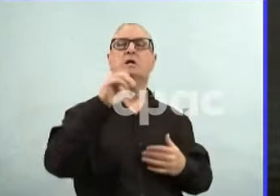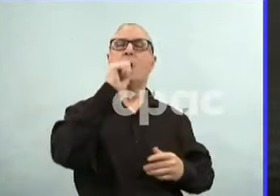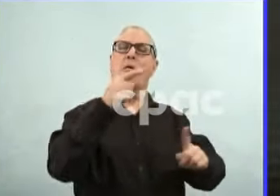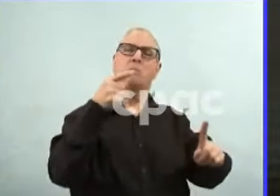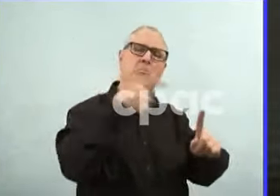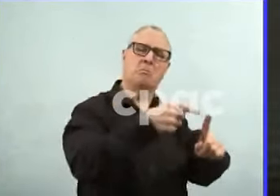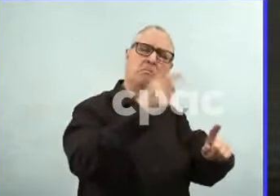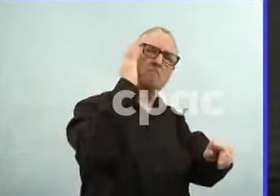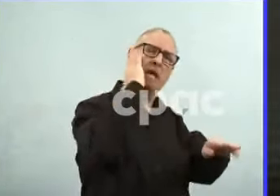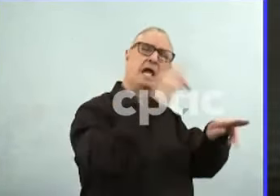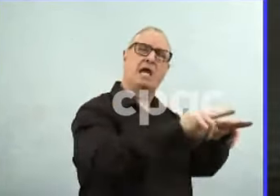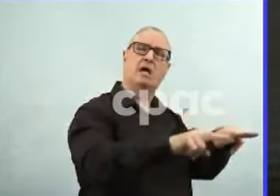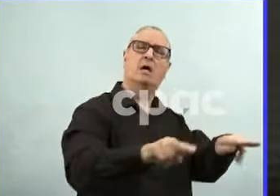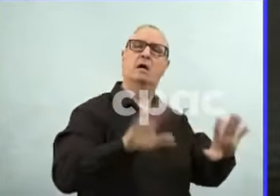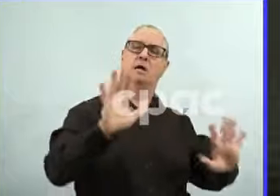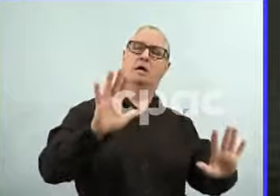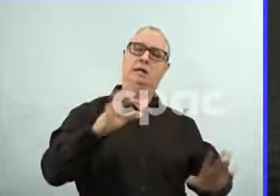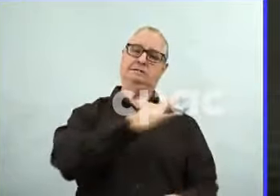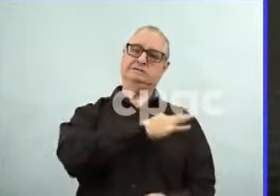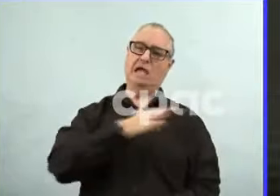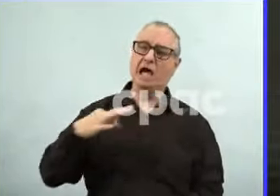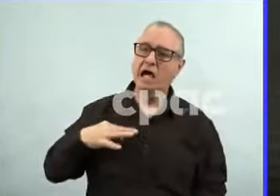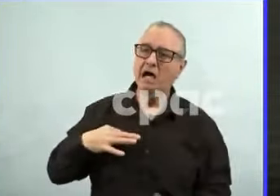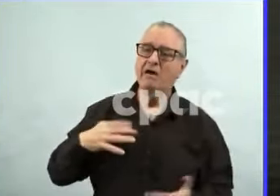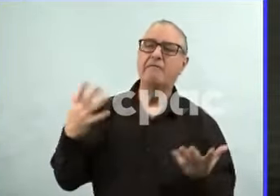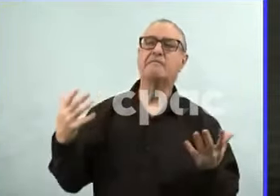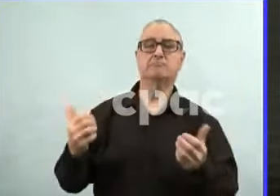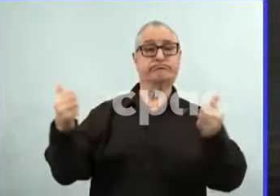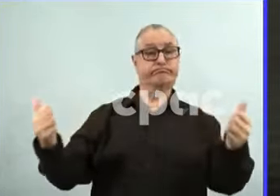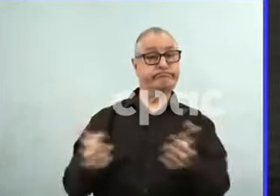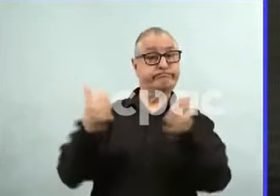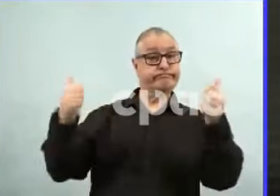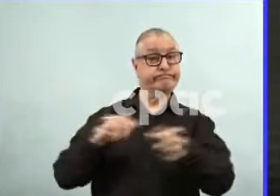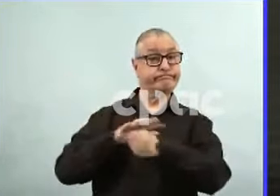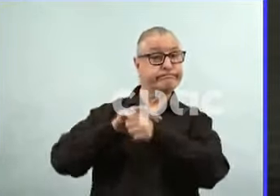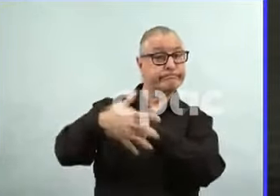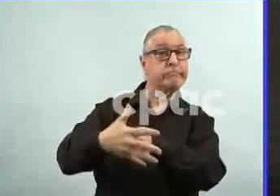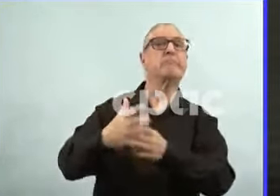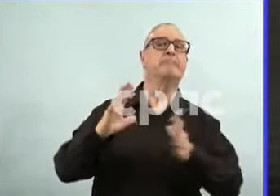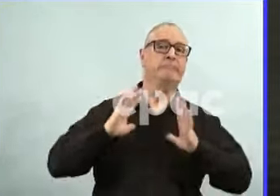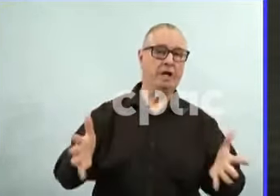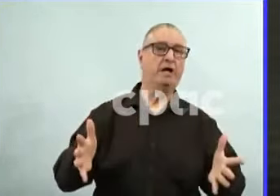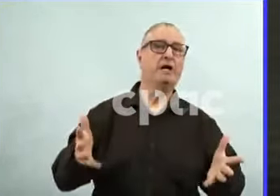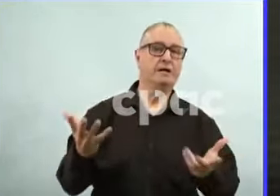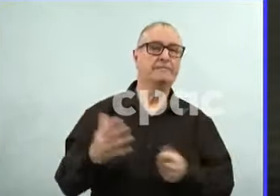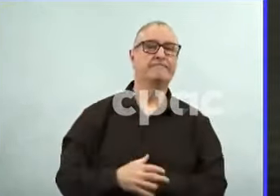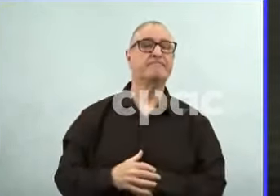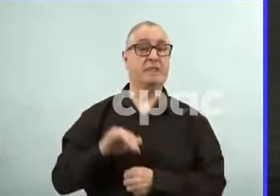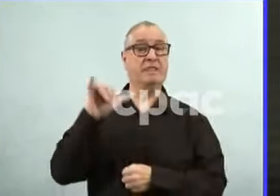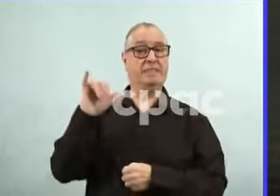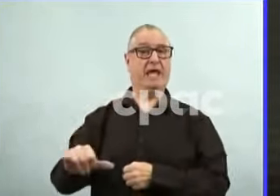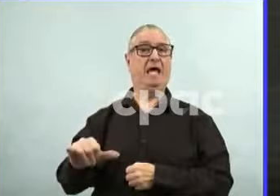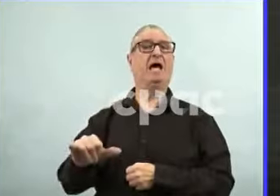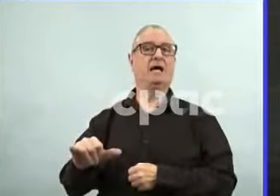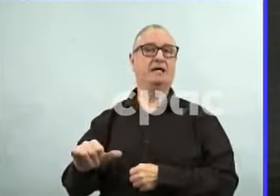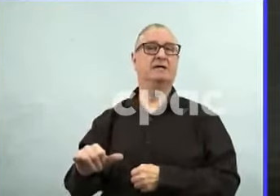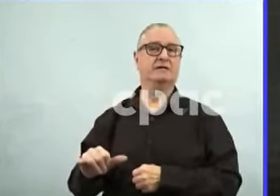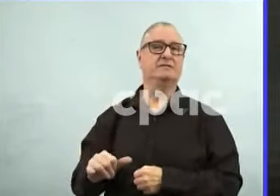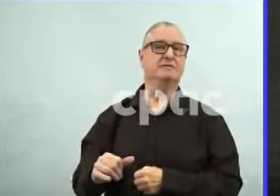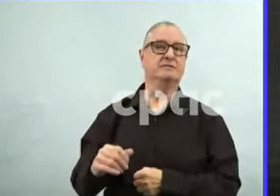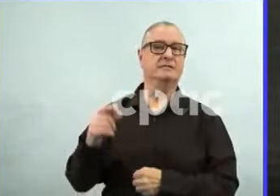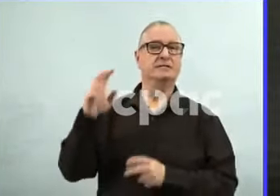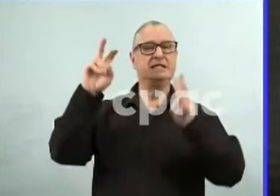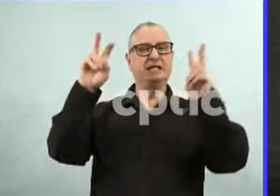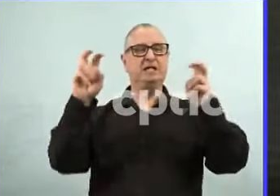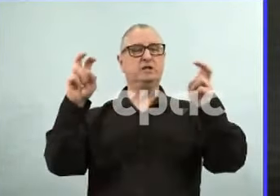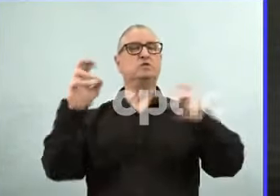personnel and creating some efficiencies as well. So again, you know, I think shared health has been working on this and they're going to continue to work on it. And I